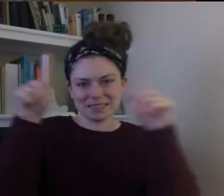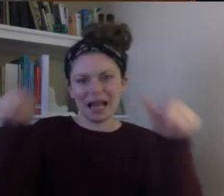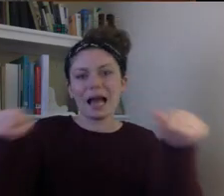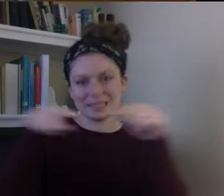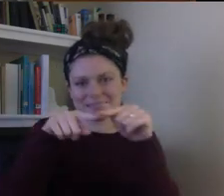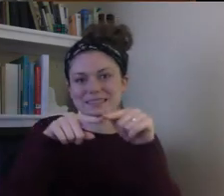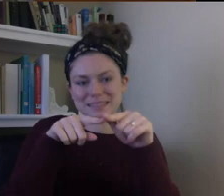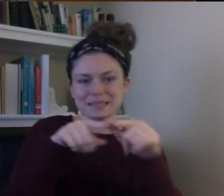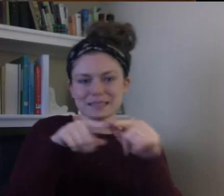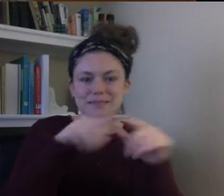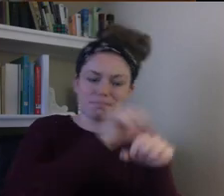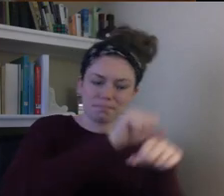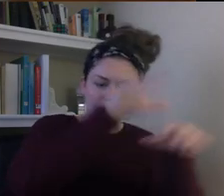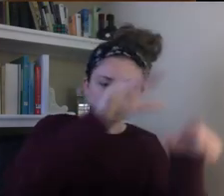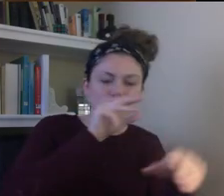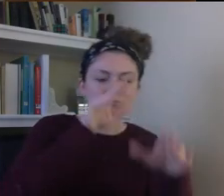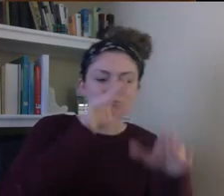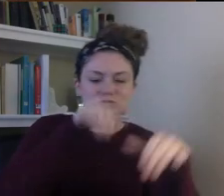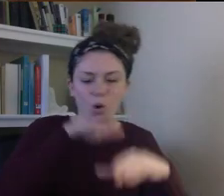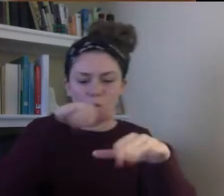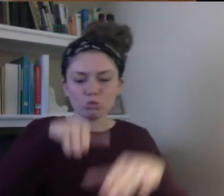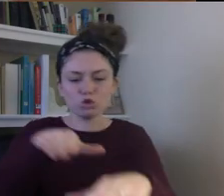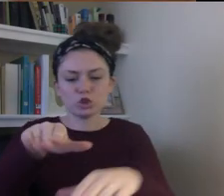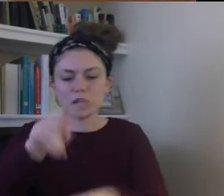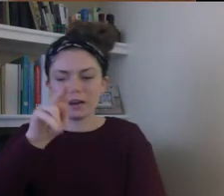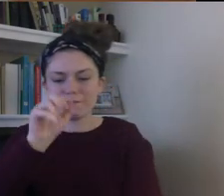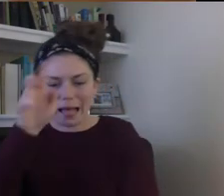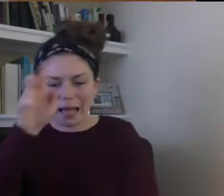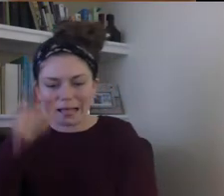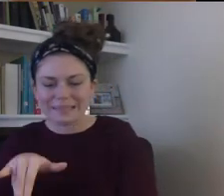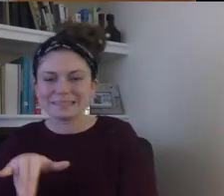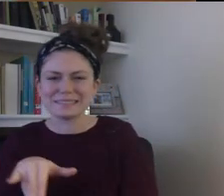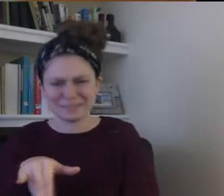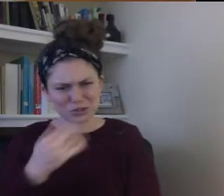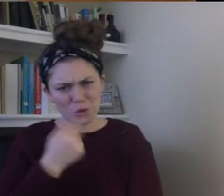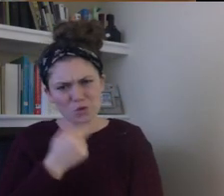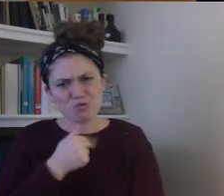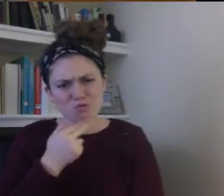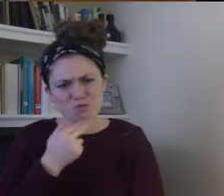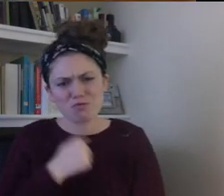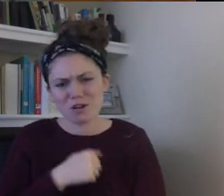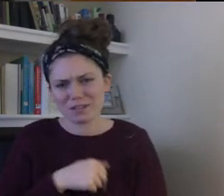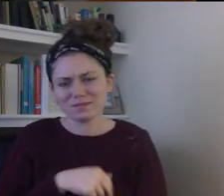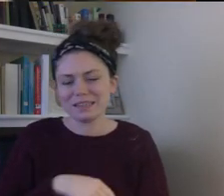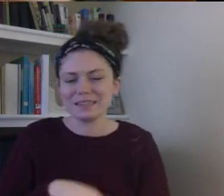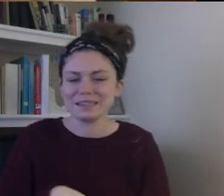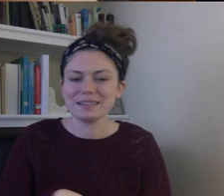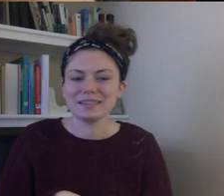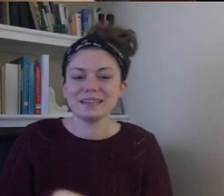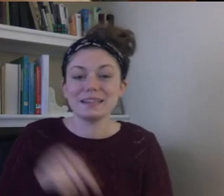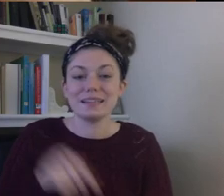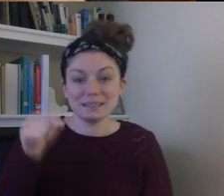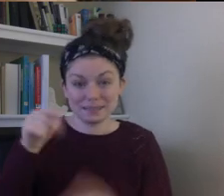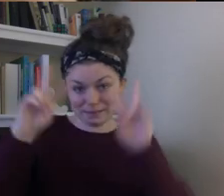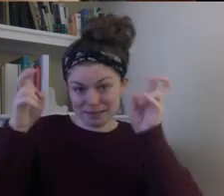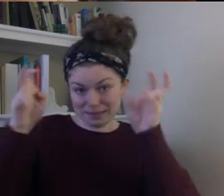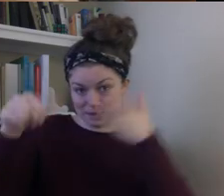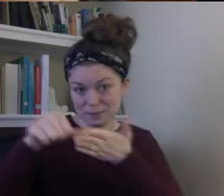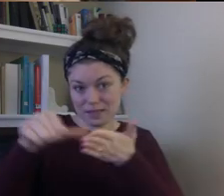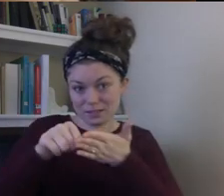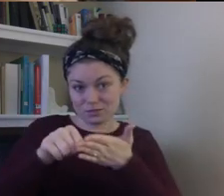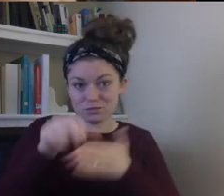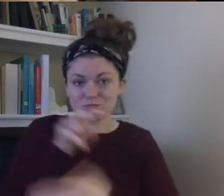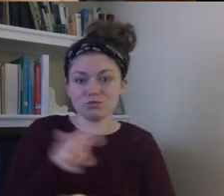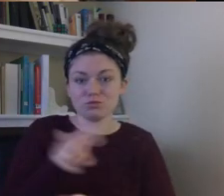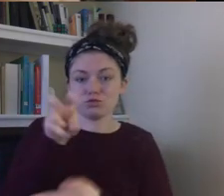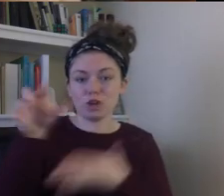direction signs. Mountains, ocean, valley, and flames. Just so many cute touches in this book. And here's the title. Travel